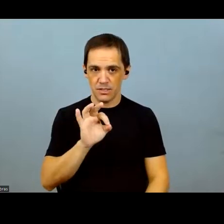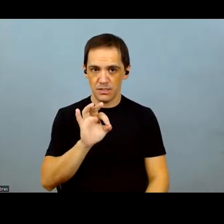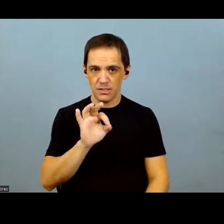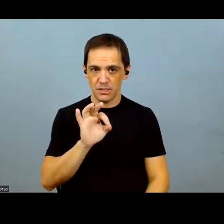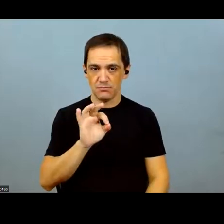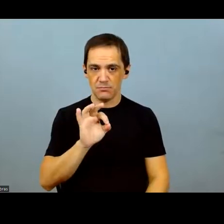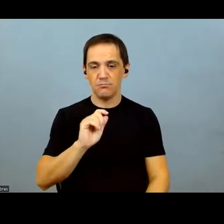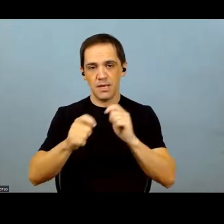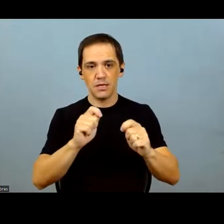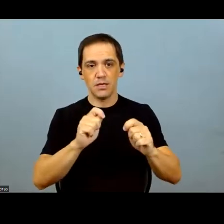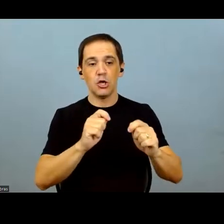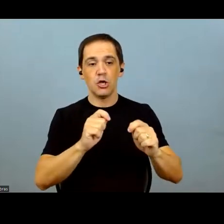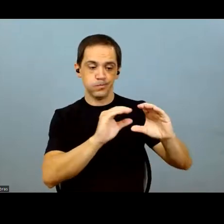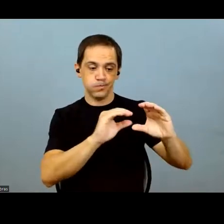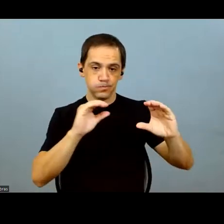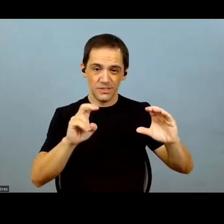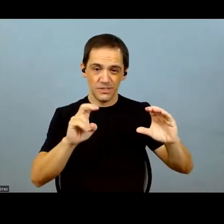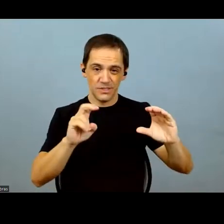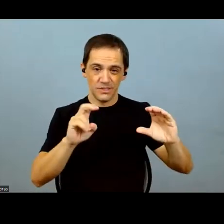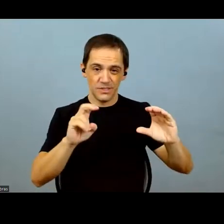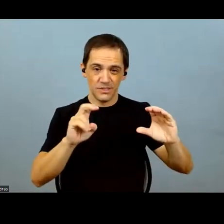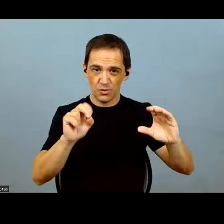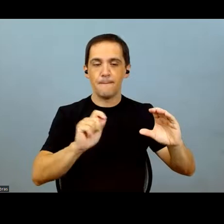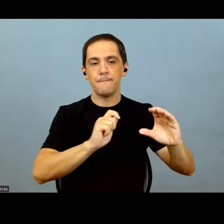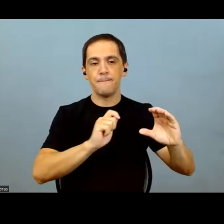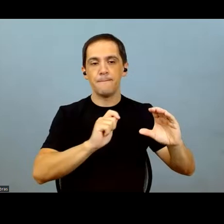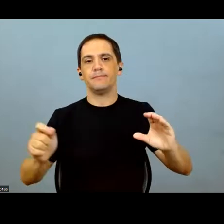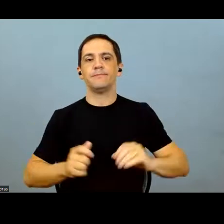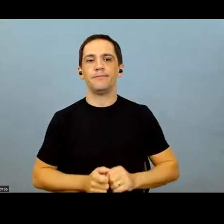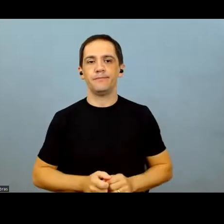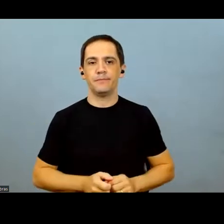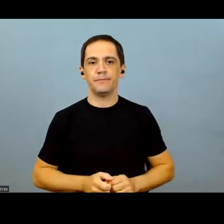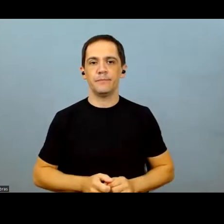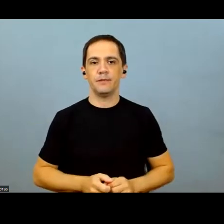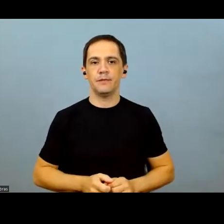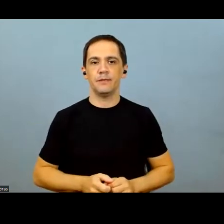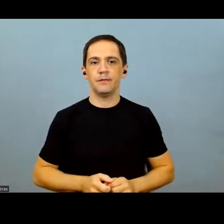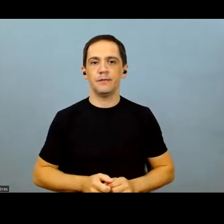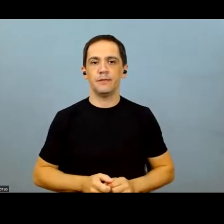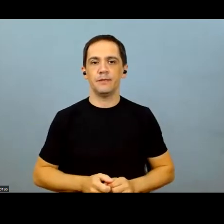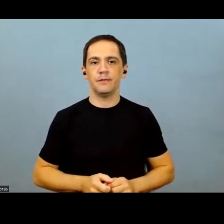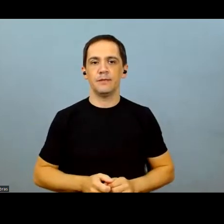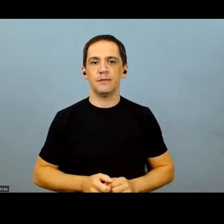adjusted EBITDA. The dividend yield,